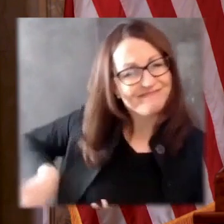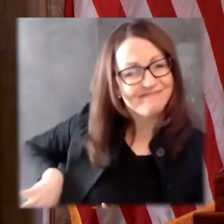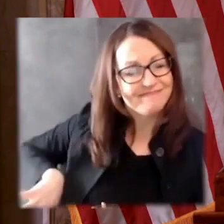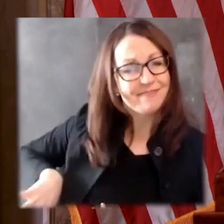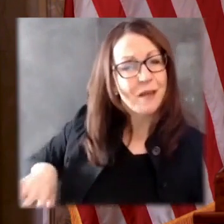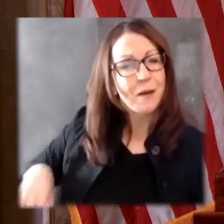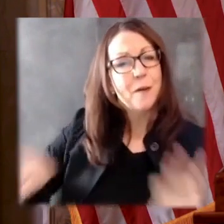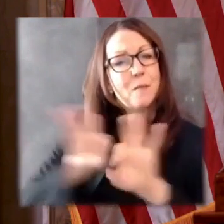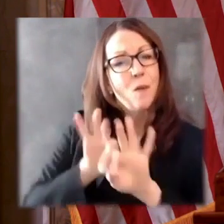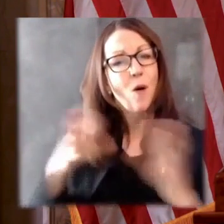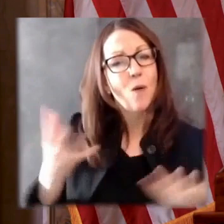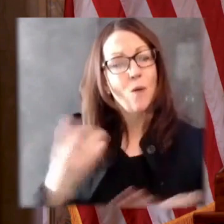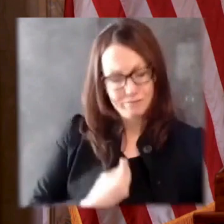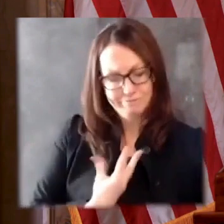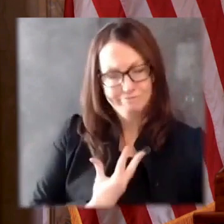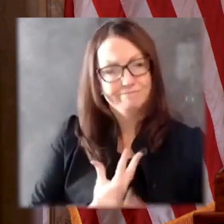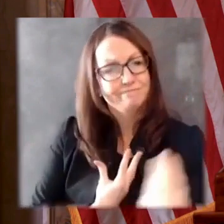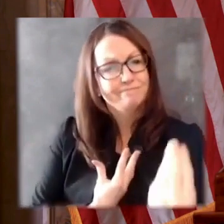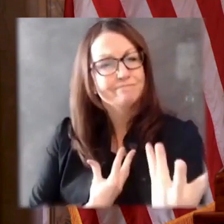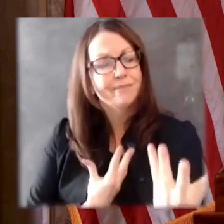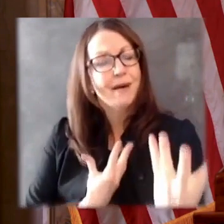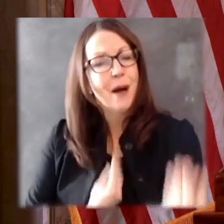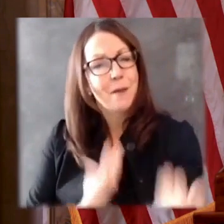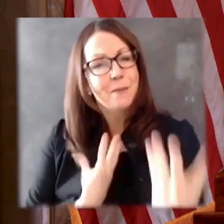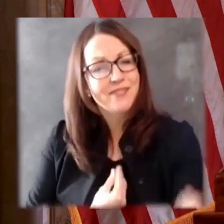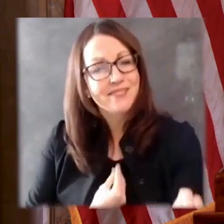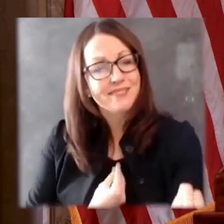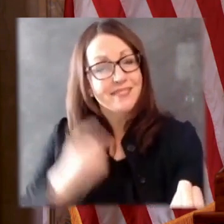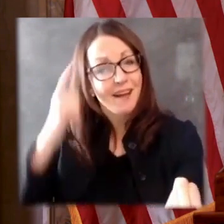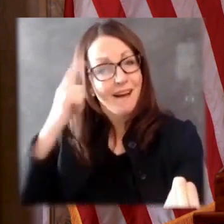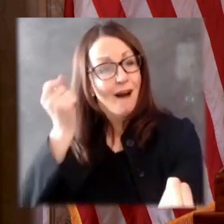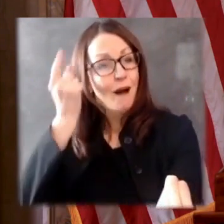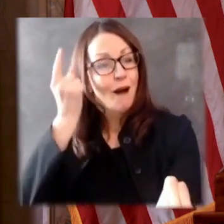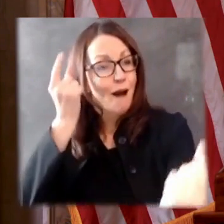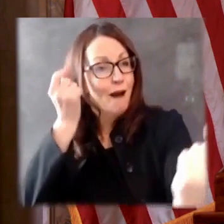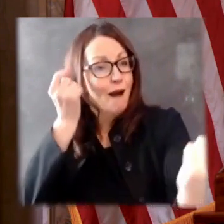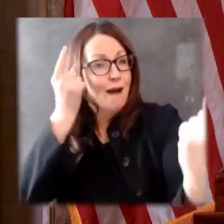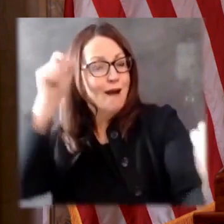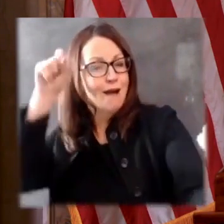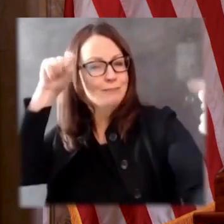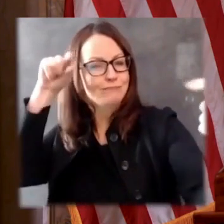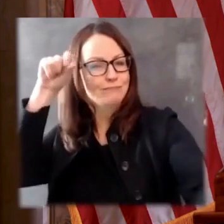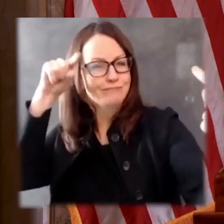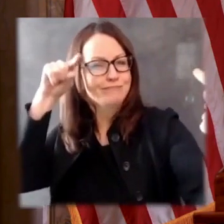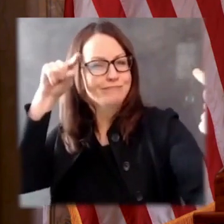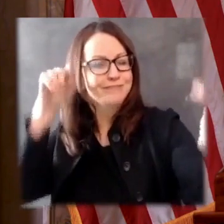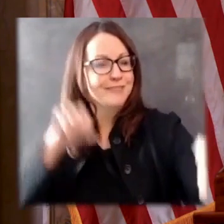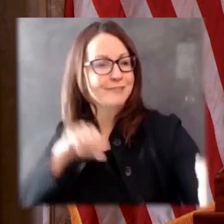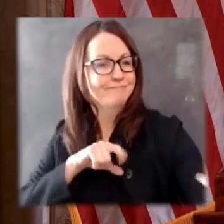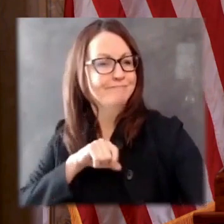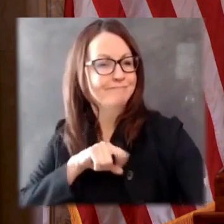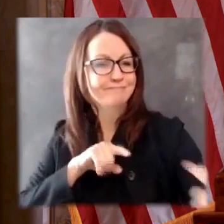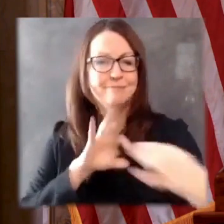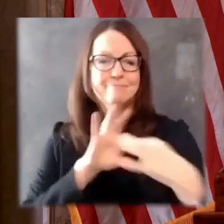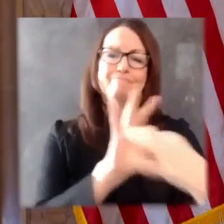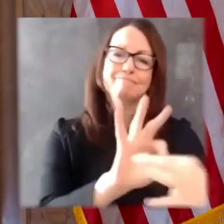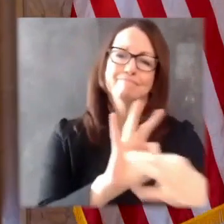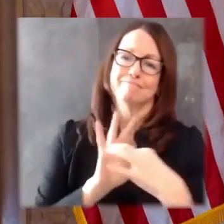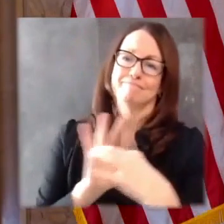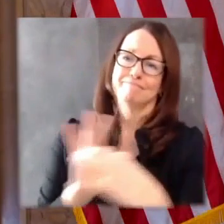better community than what we gave to those who, too, were carrying the burden of the last year.